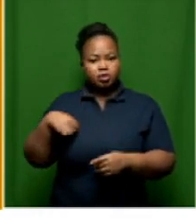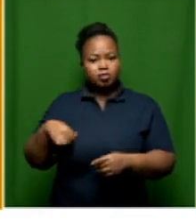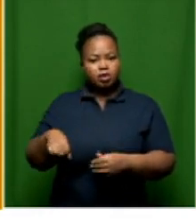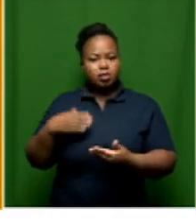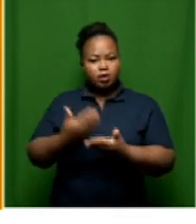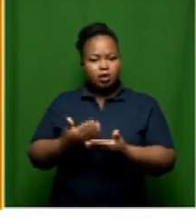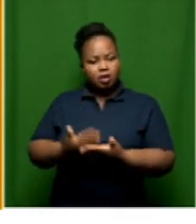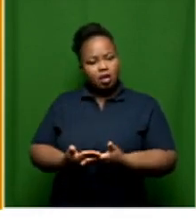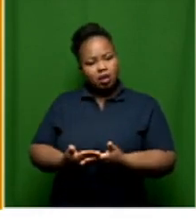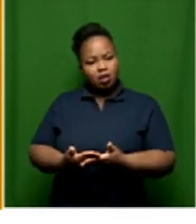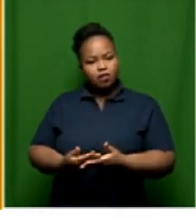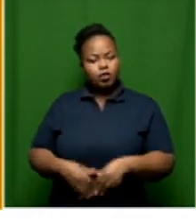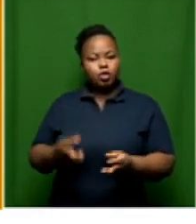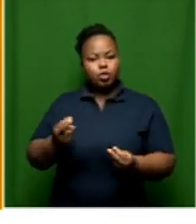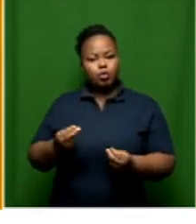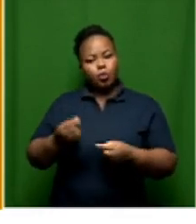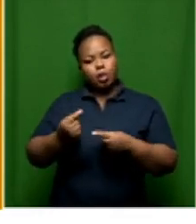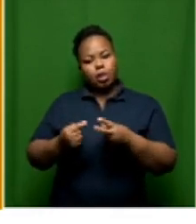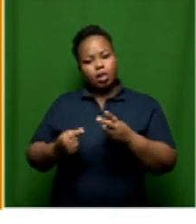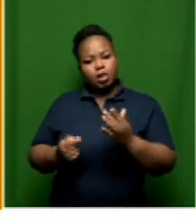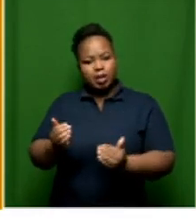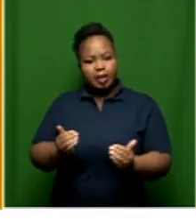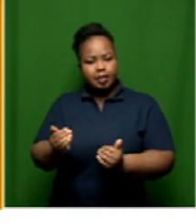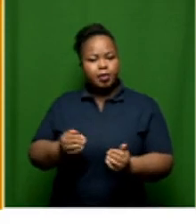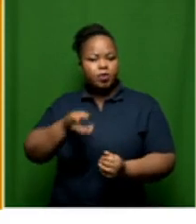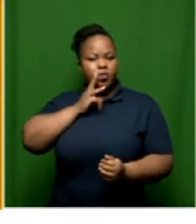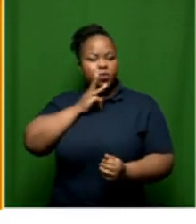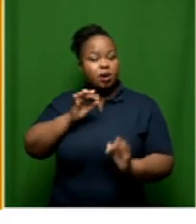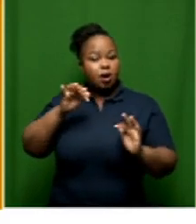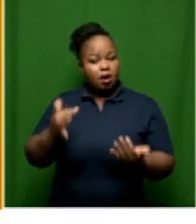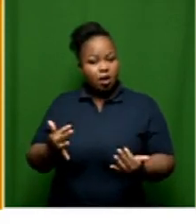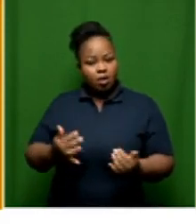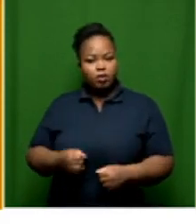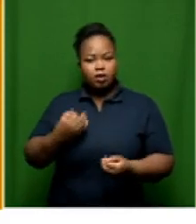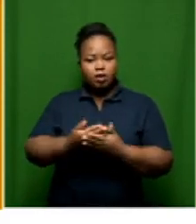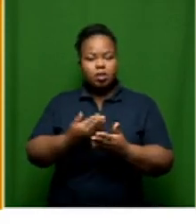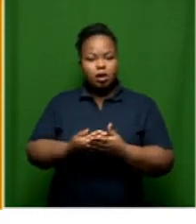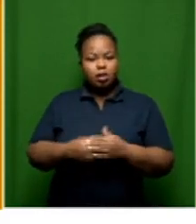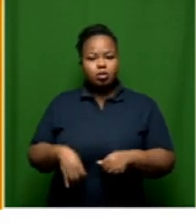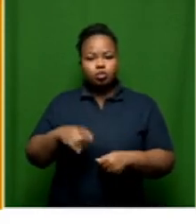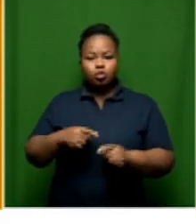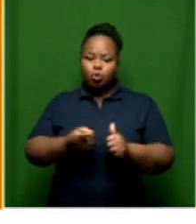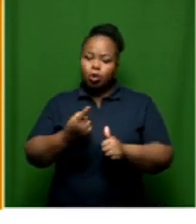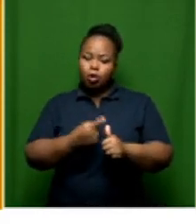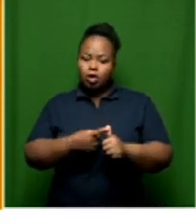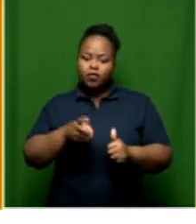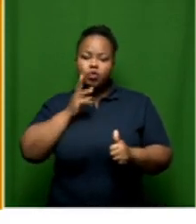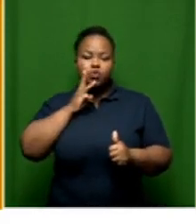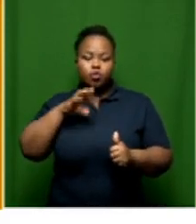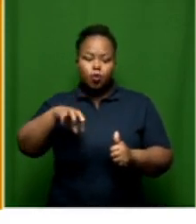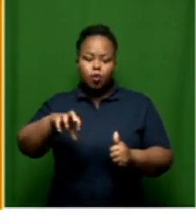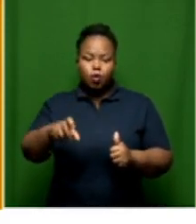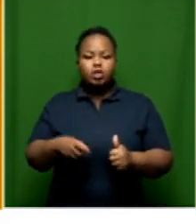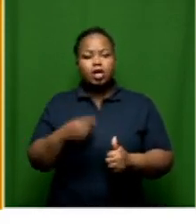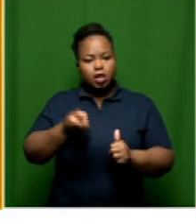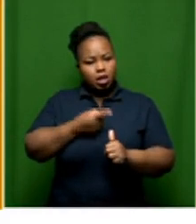a host of new features to better manage water just by having near real-time meter readings. But to tell us more,